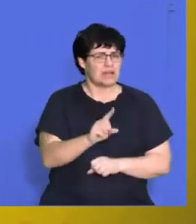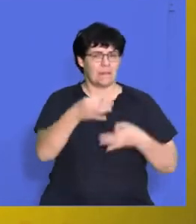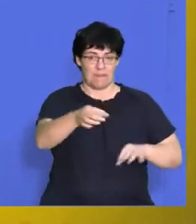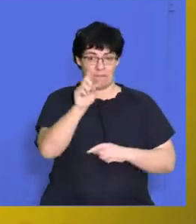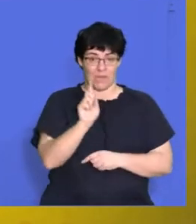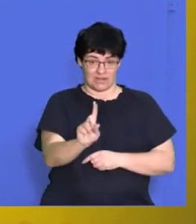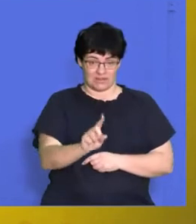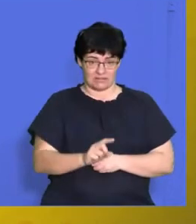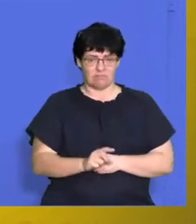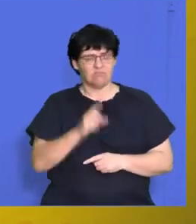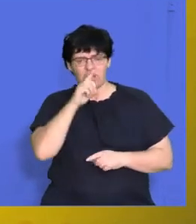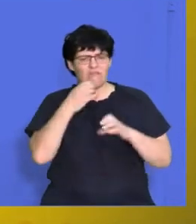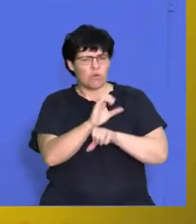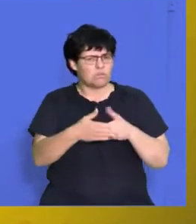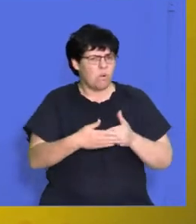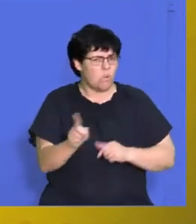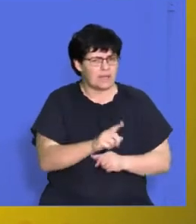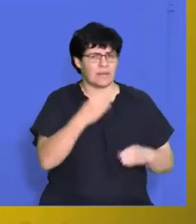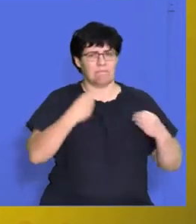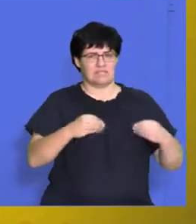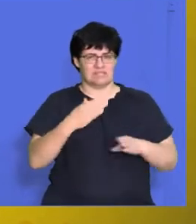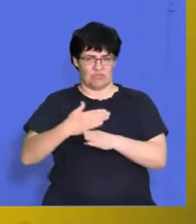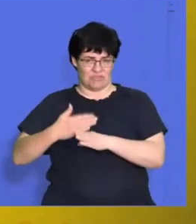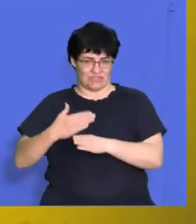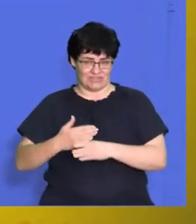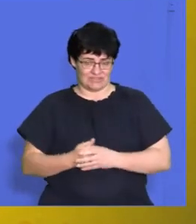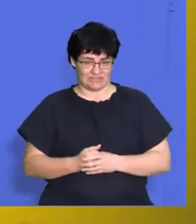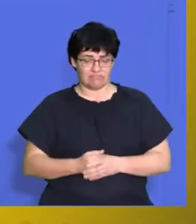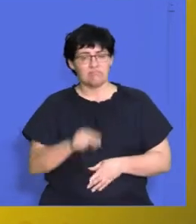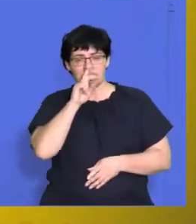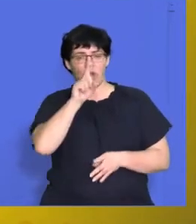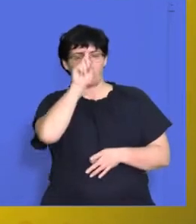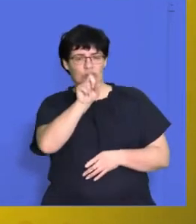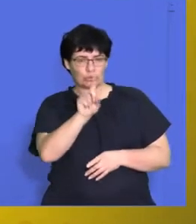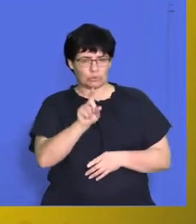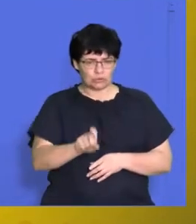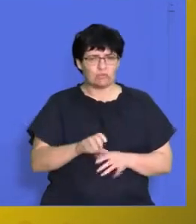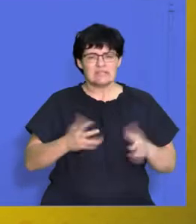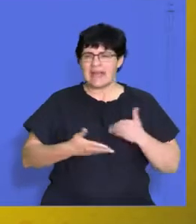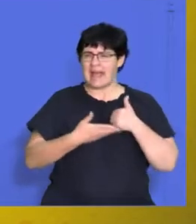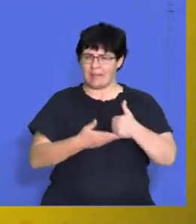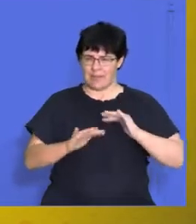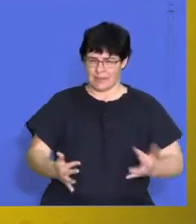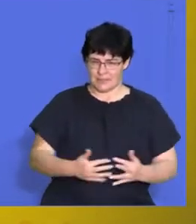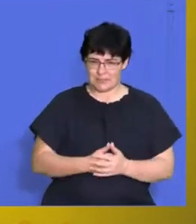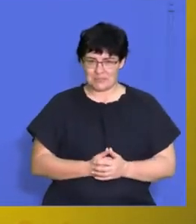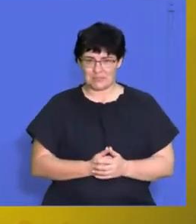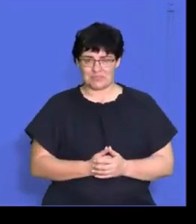one with an emphasis on business operations. So let's go through all the questions and see where we can help you guys.